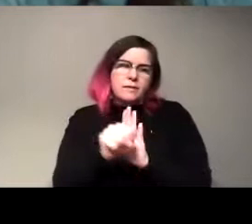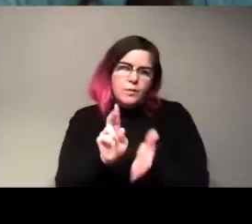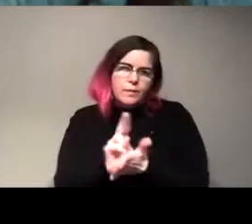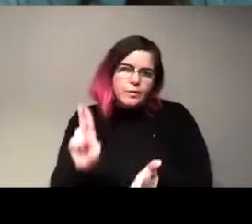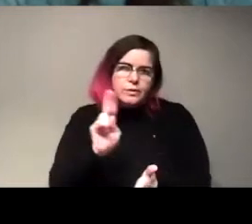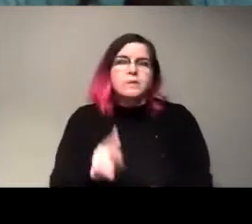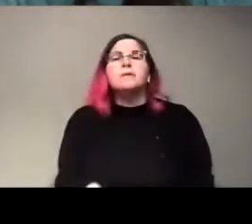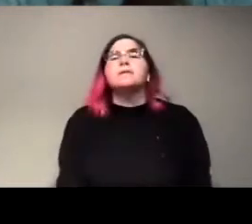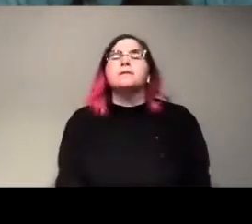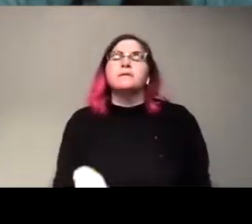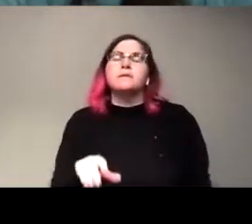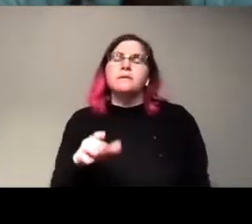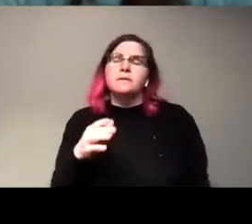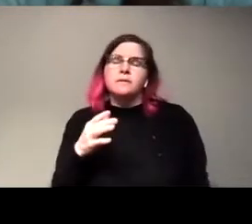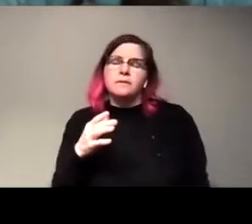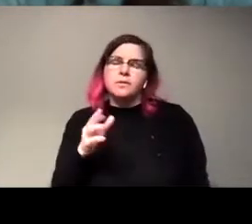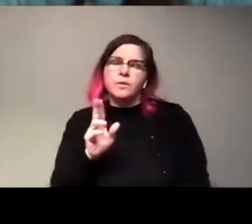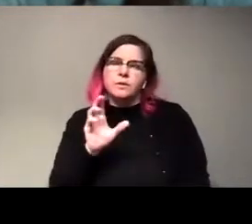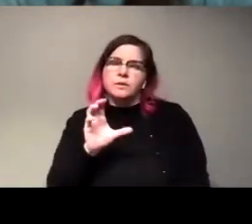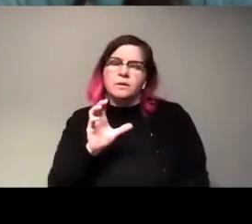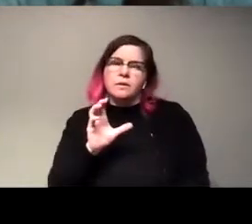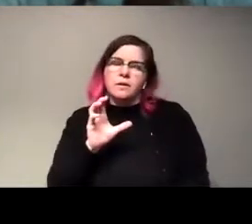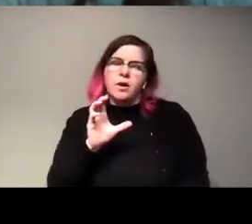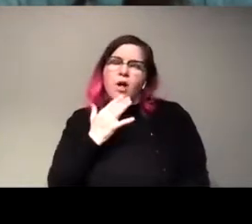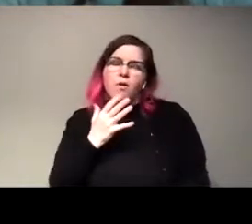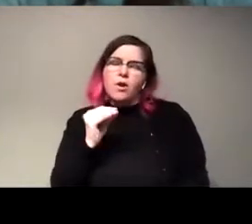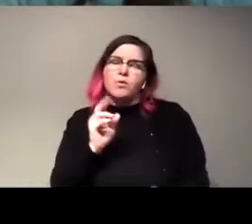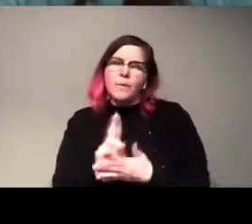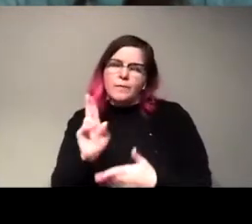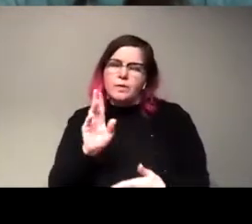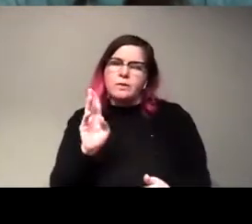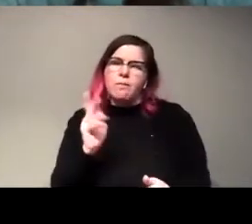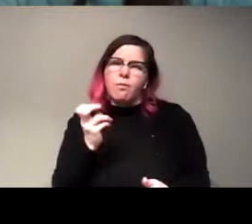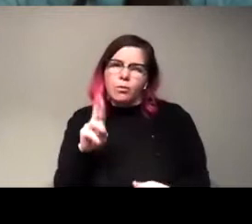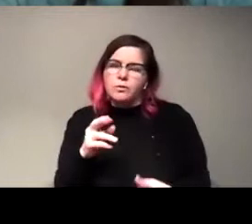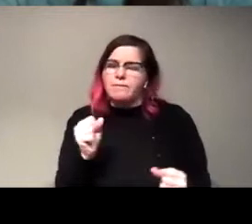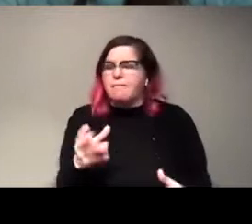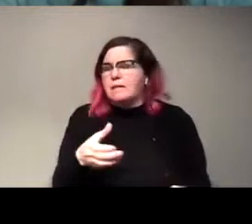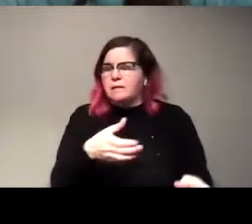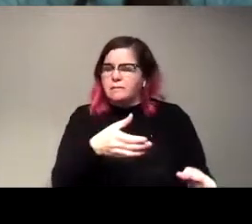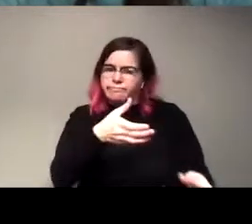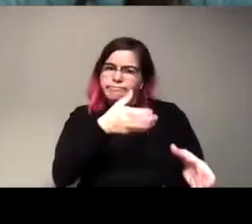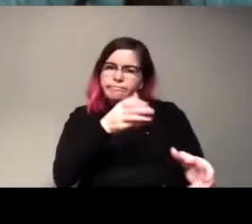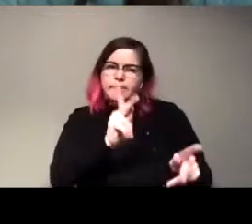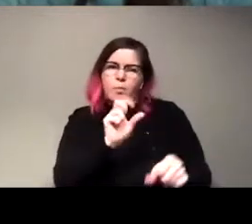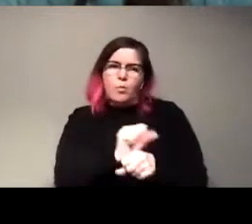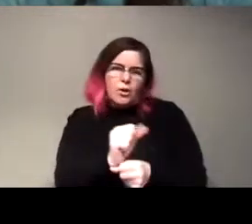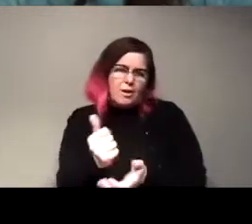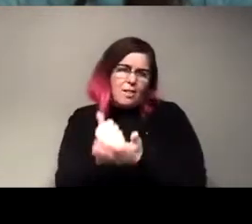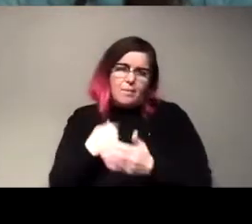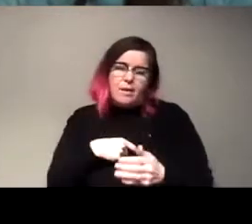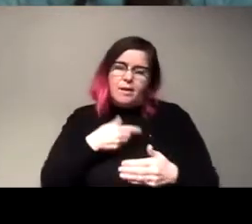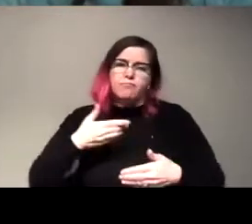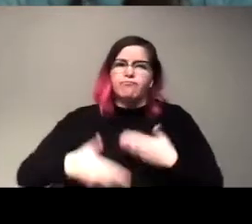uh, and CU Boulder. Uh, and so, you know, a lot of really bright people working on this and helping me out and helping us move forward.